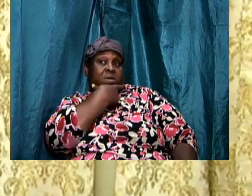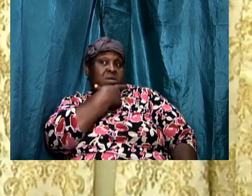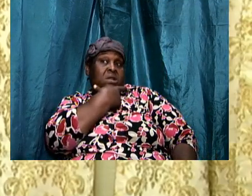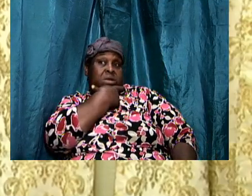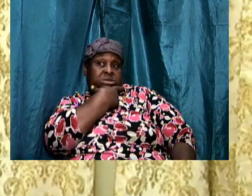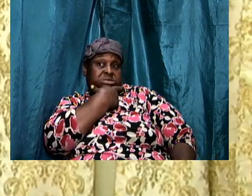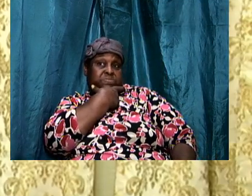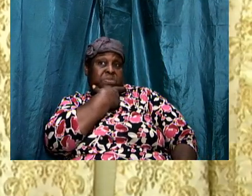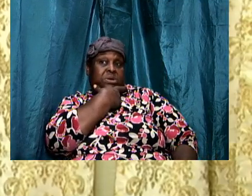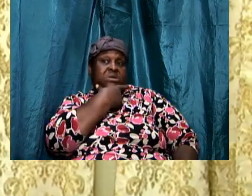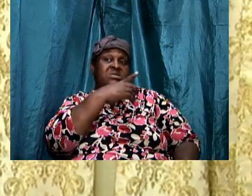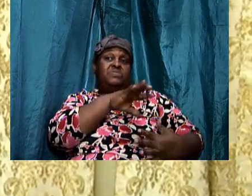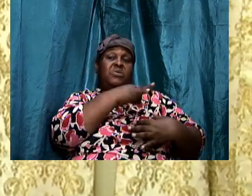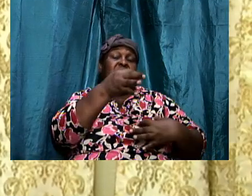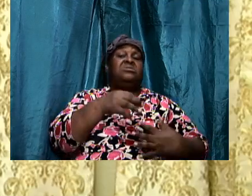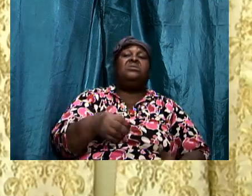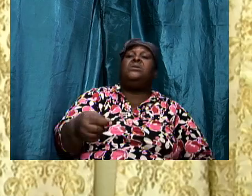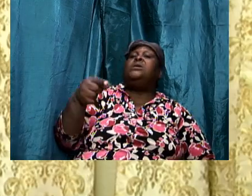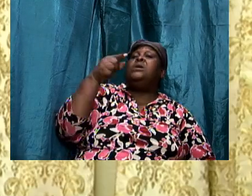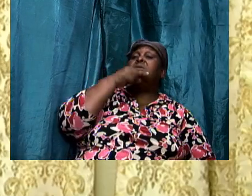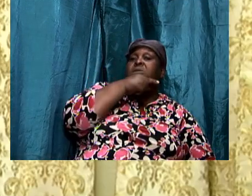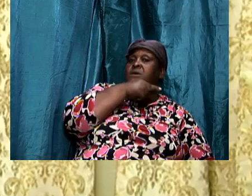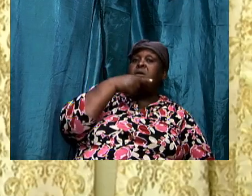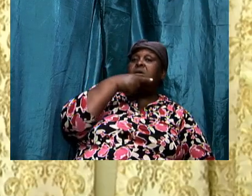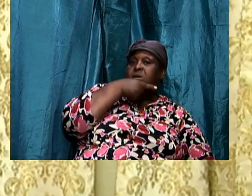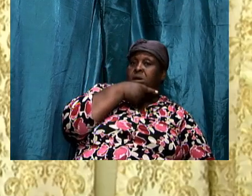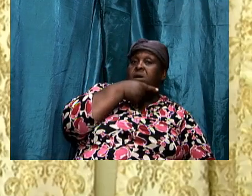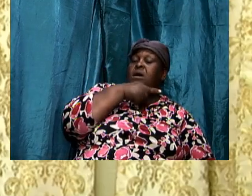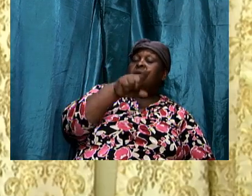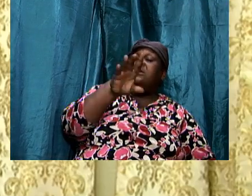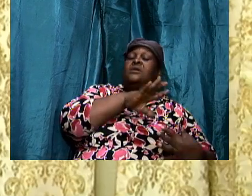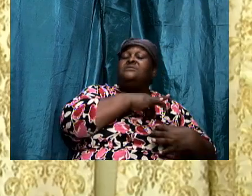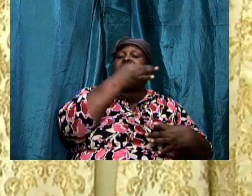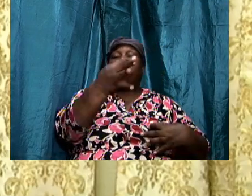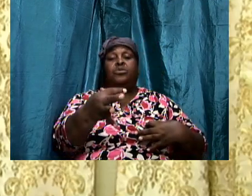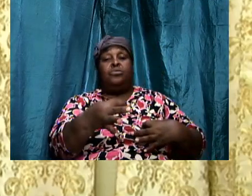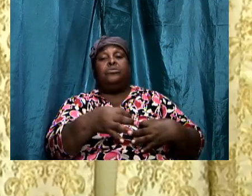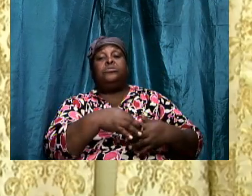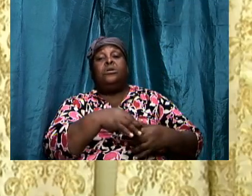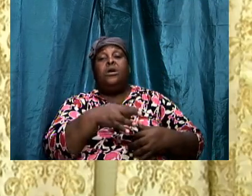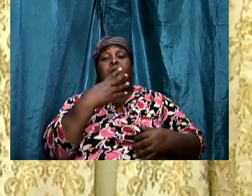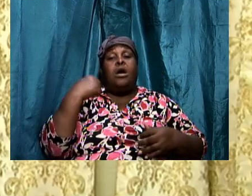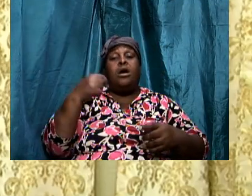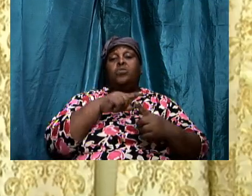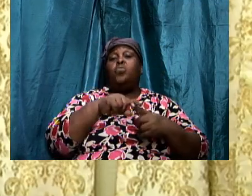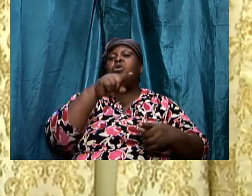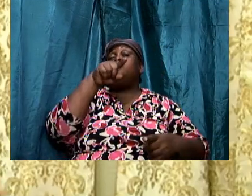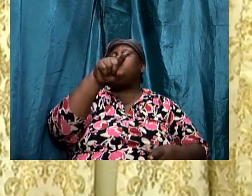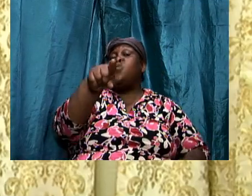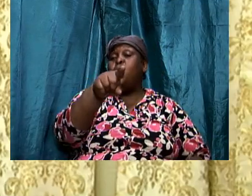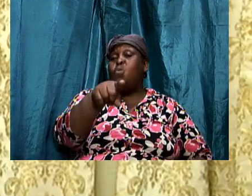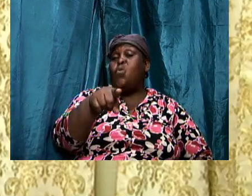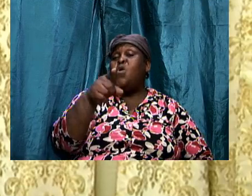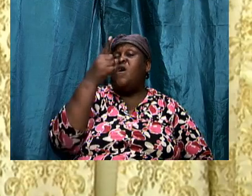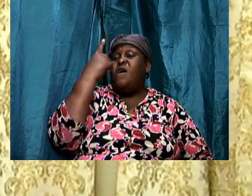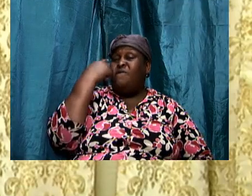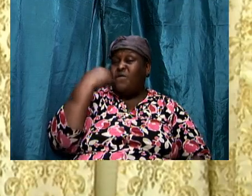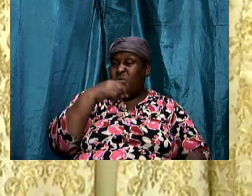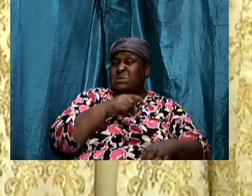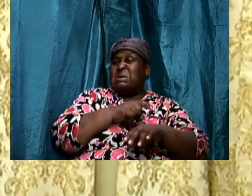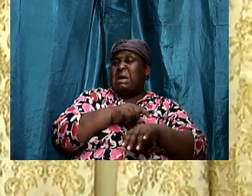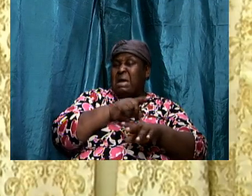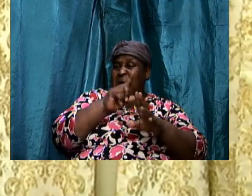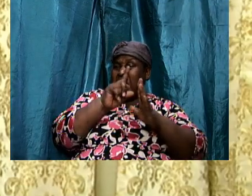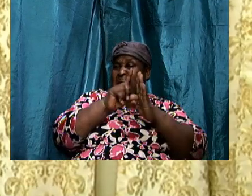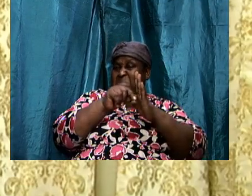whoredom attached to them and then when you for a moment because of how handsome he is or when